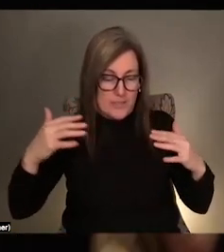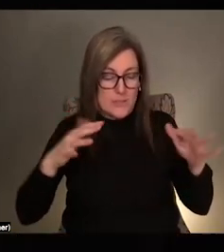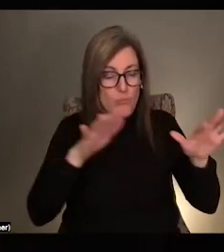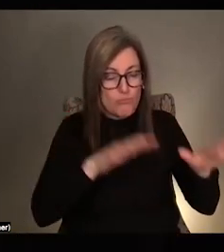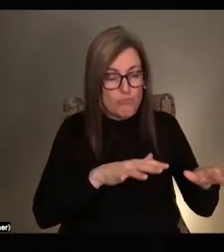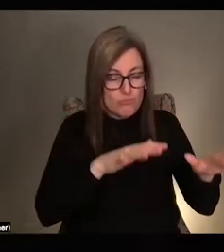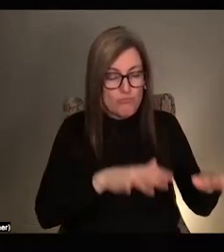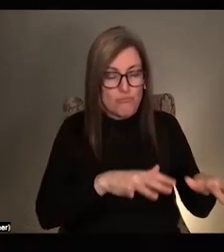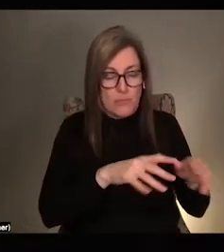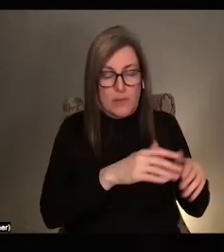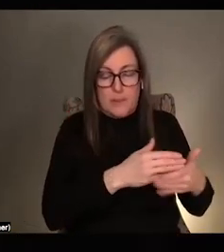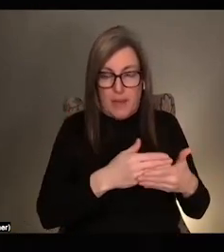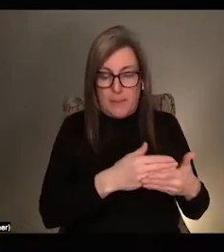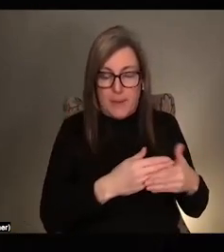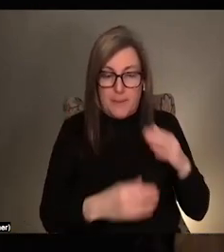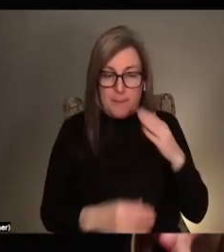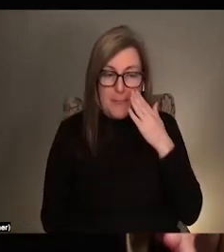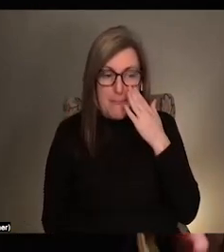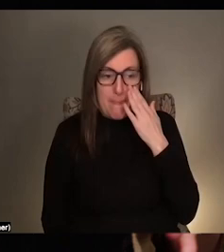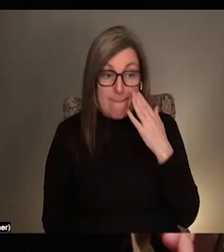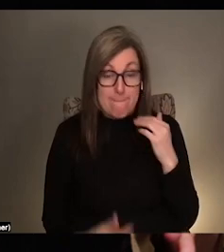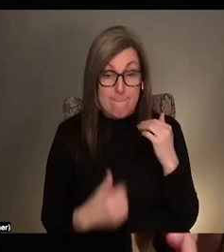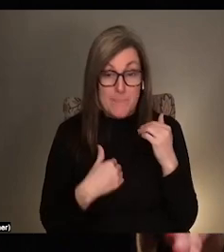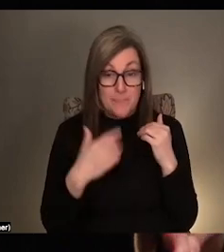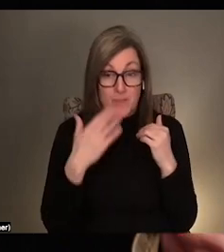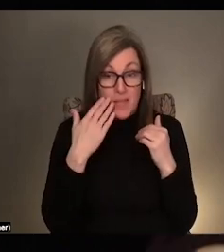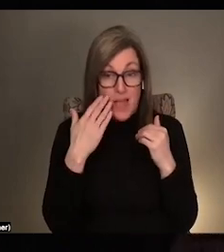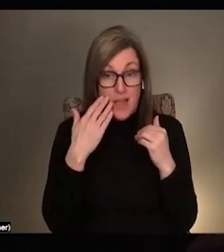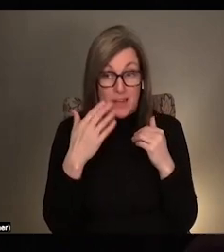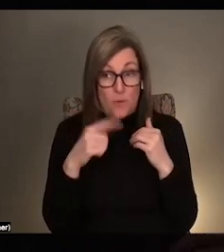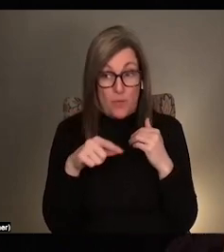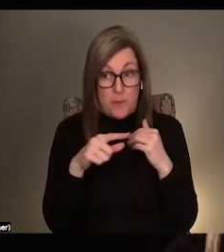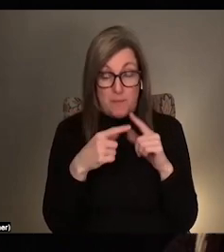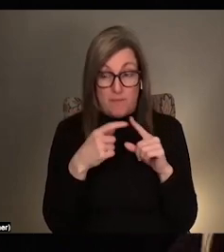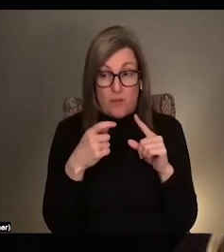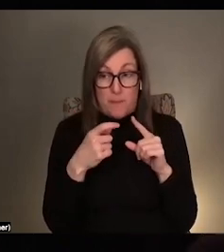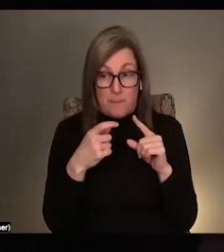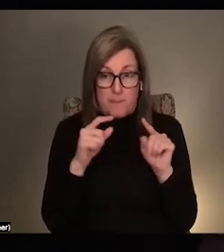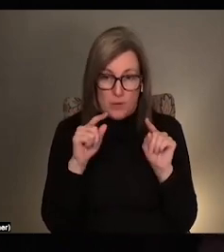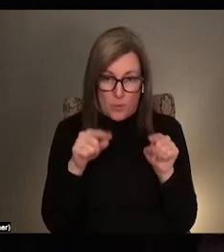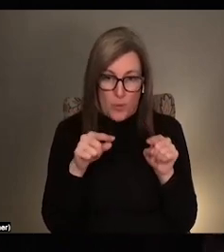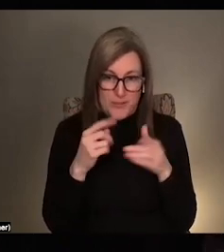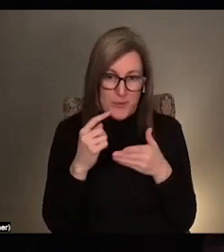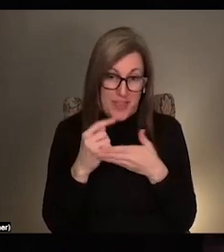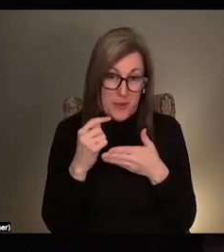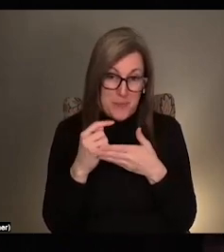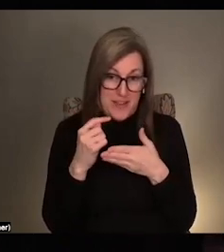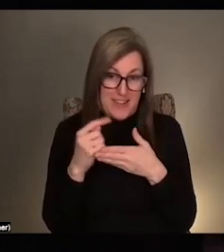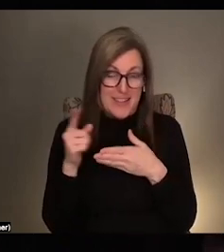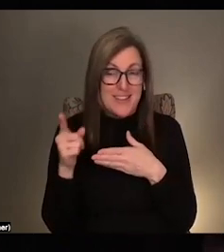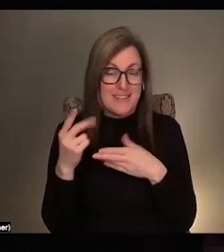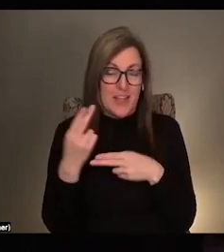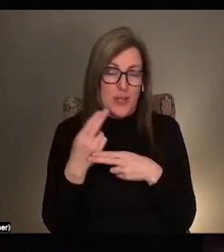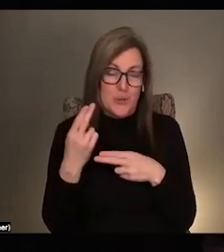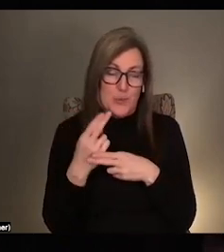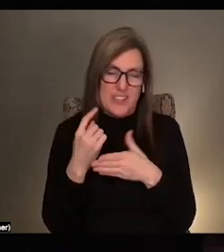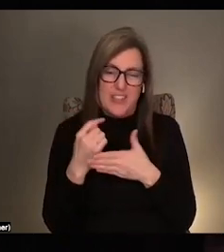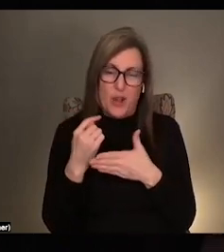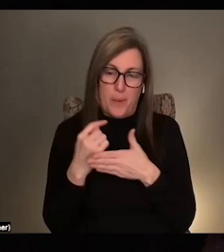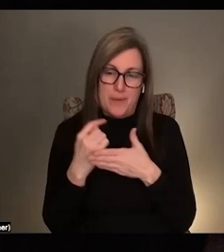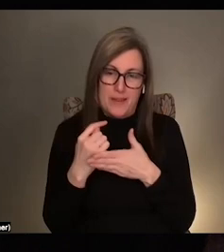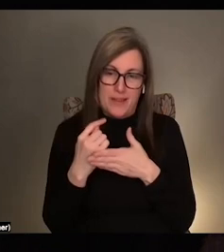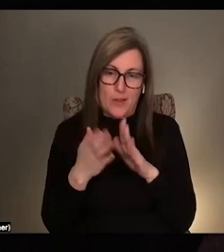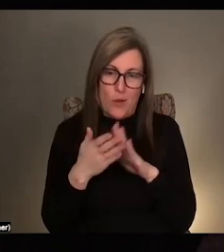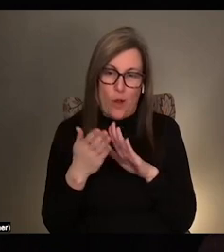calm things down. Um, I know them primarily from going to therapy because they're often used in therapist offices as